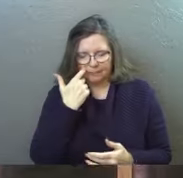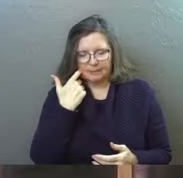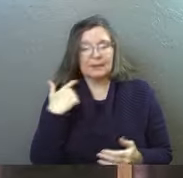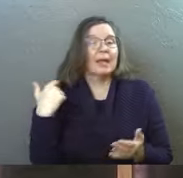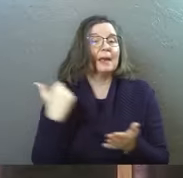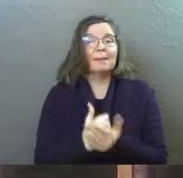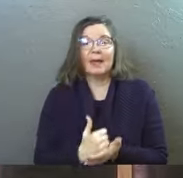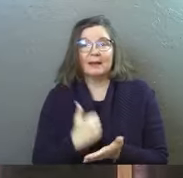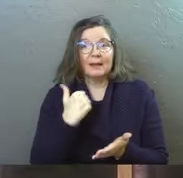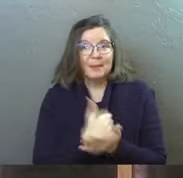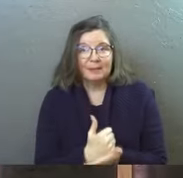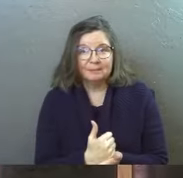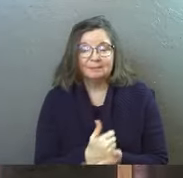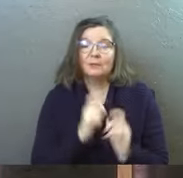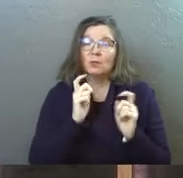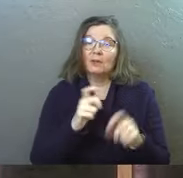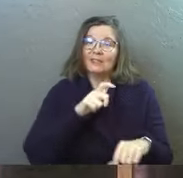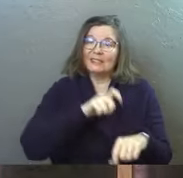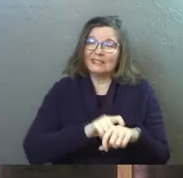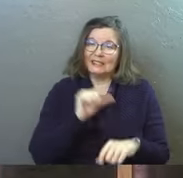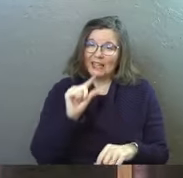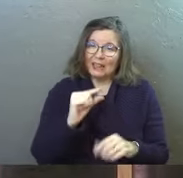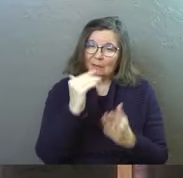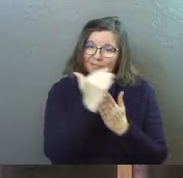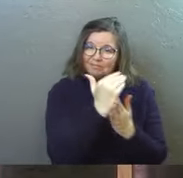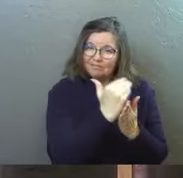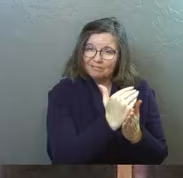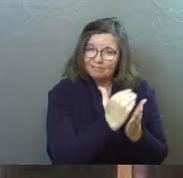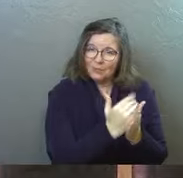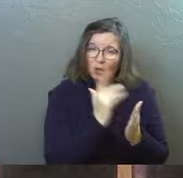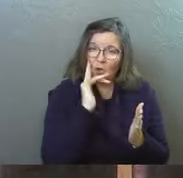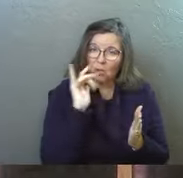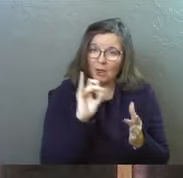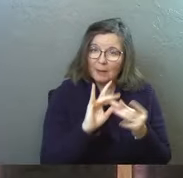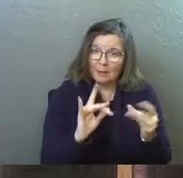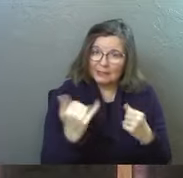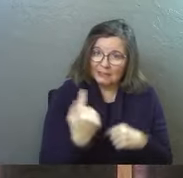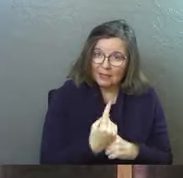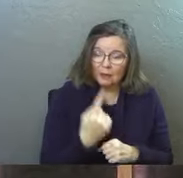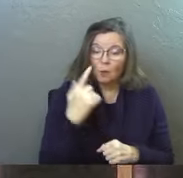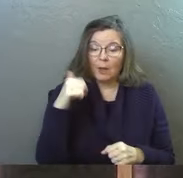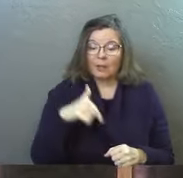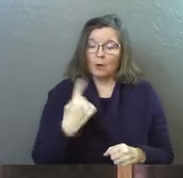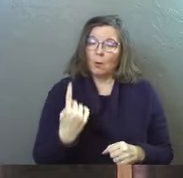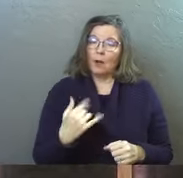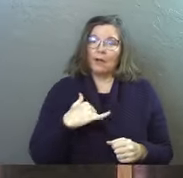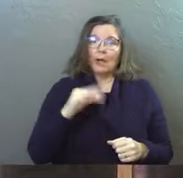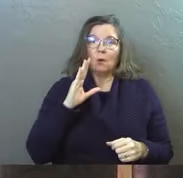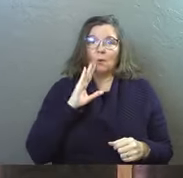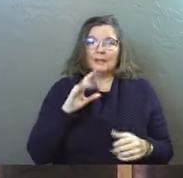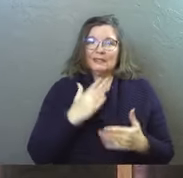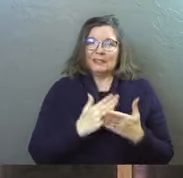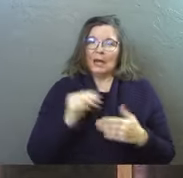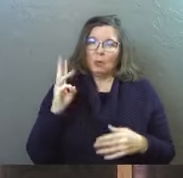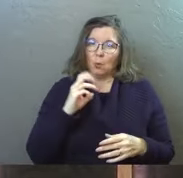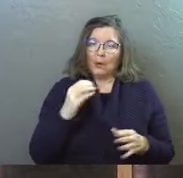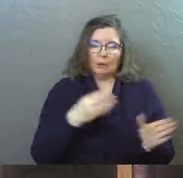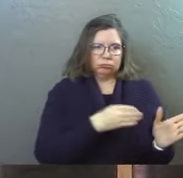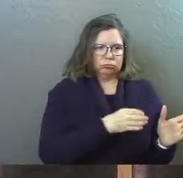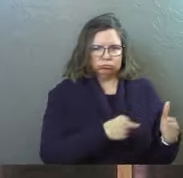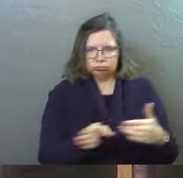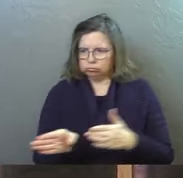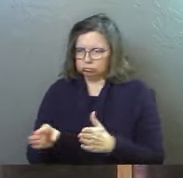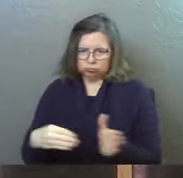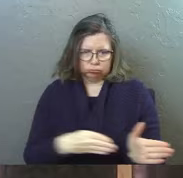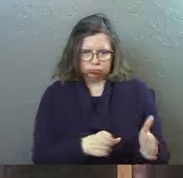Amen, amen, amen. Just to give you a tiny little outline for this message today, because this is one that's gonna take some weird turns. So I